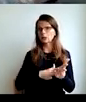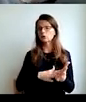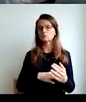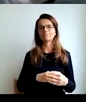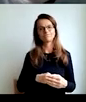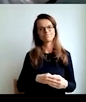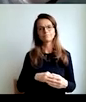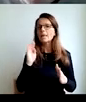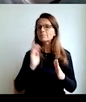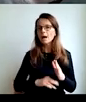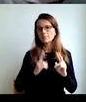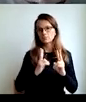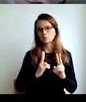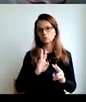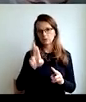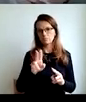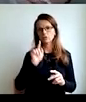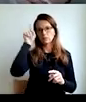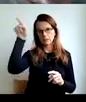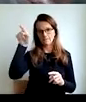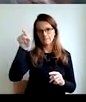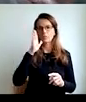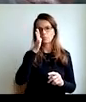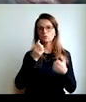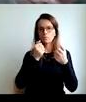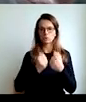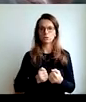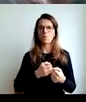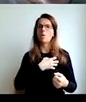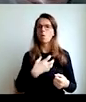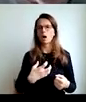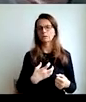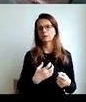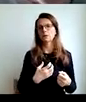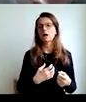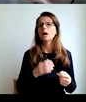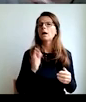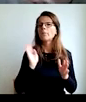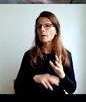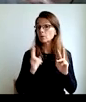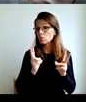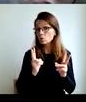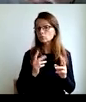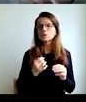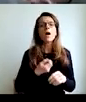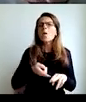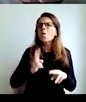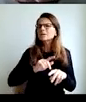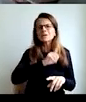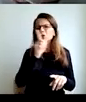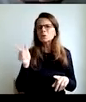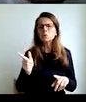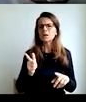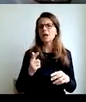can succeed, you have the least opportunity to get you, and the least opportunity in any